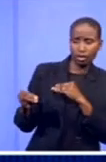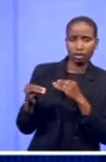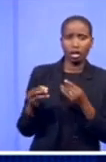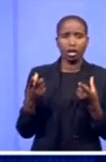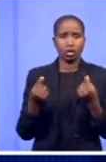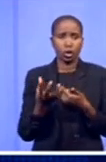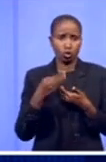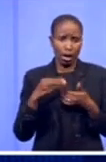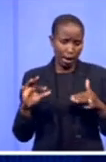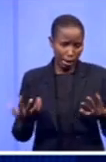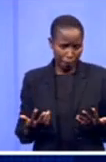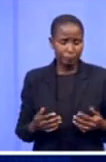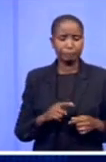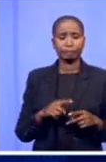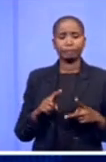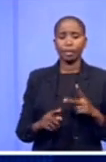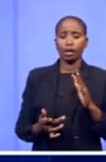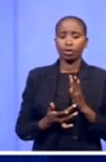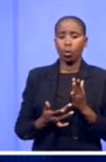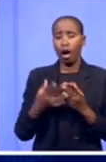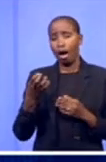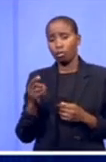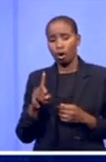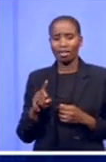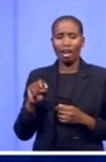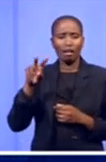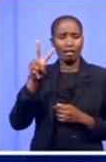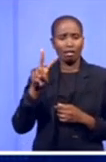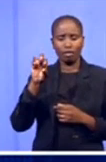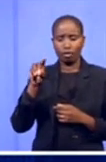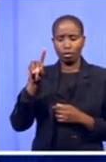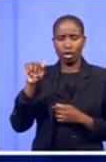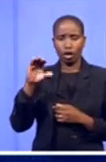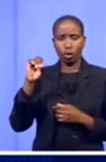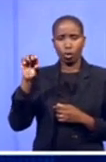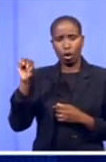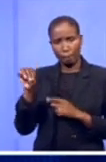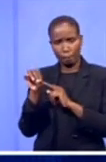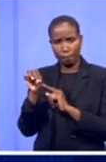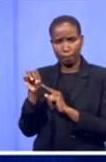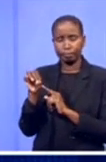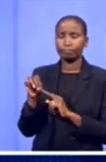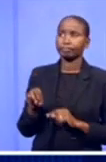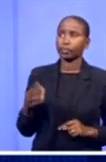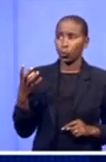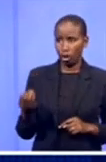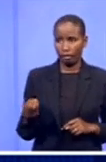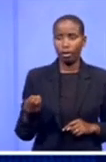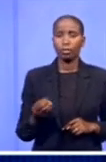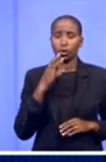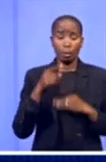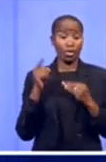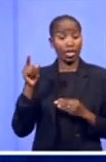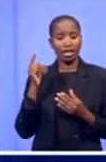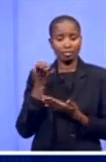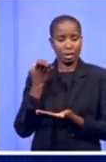also at the press conference talking about the digital economy more broadly. And also some of the intersections between the